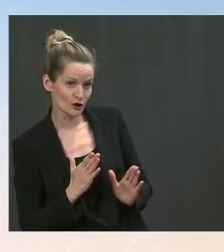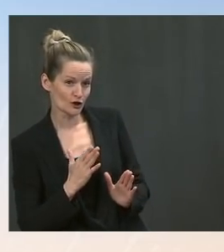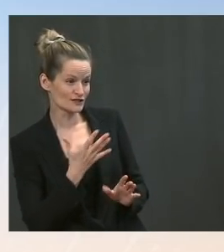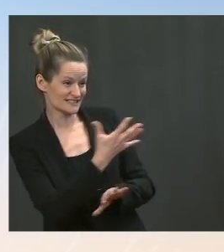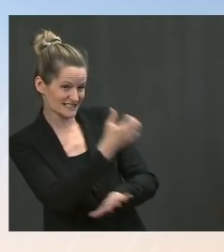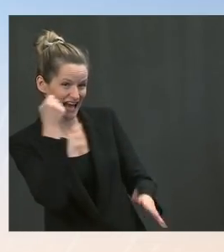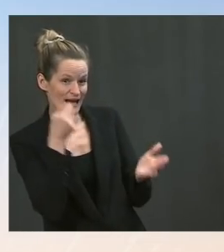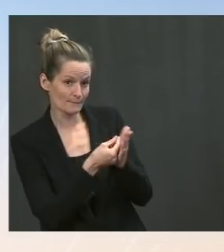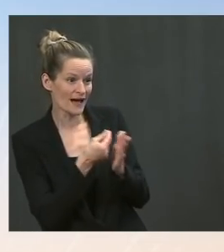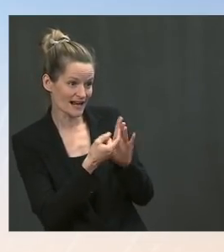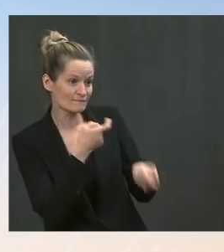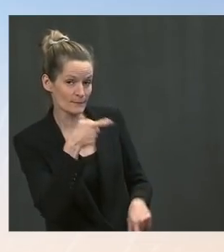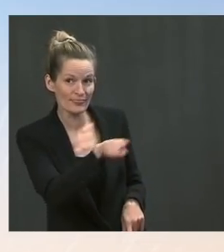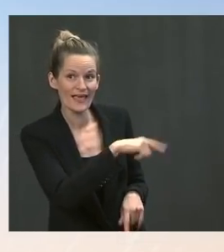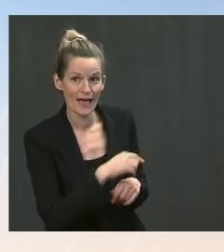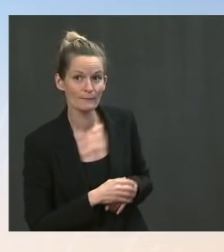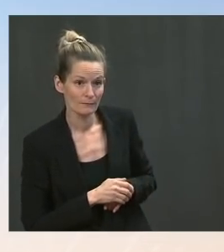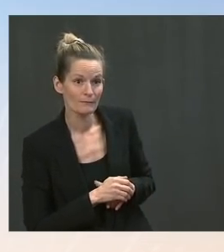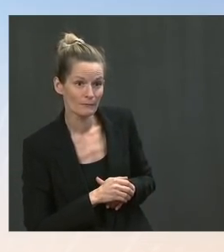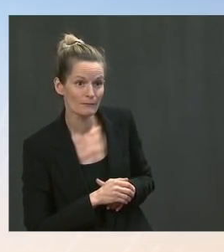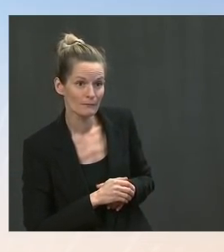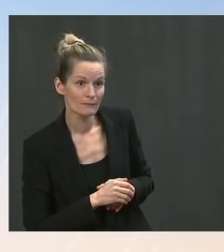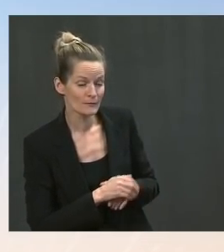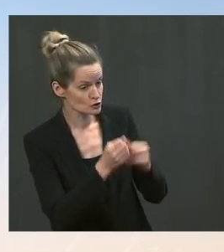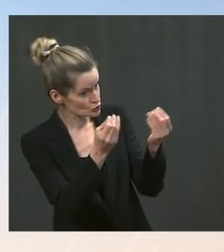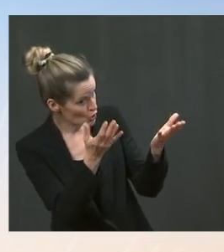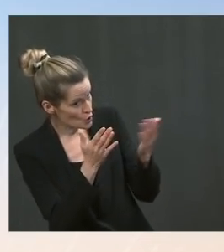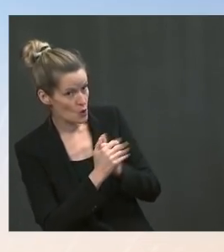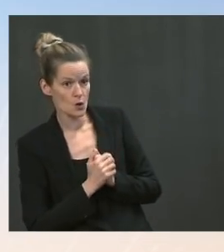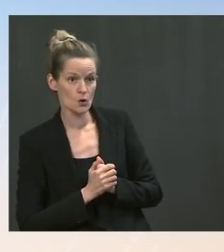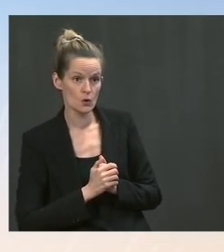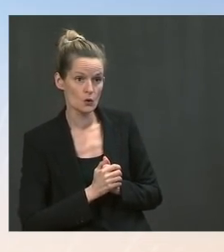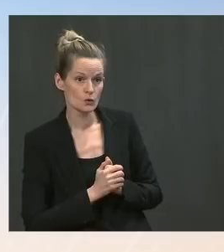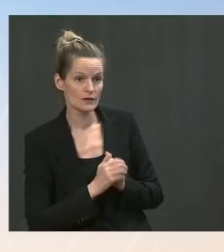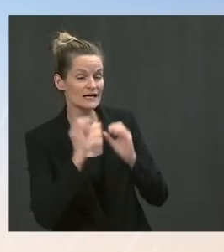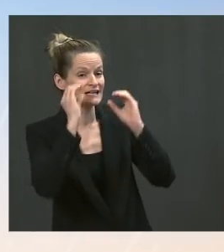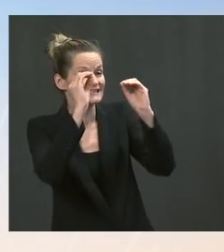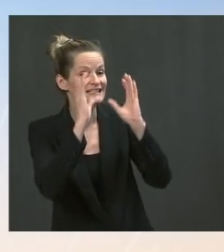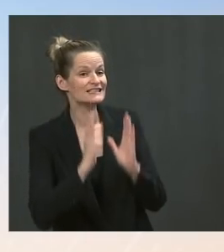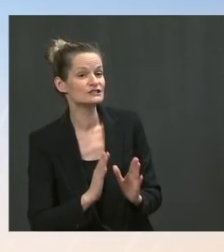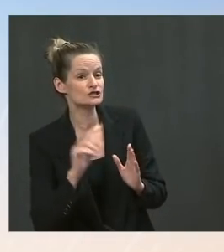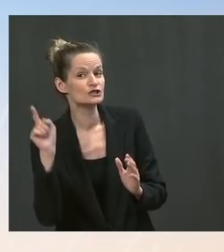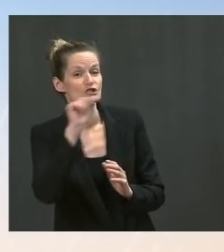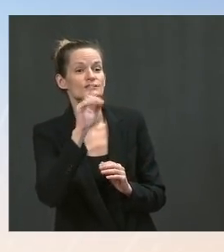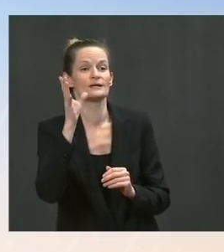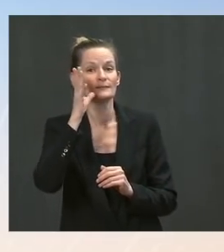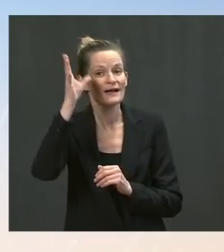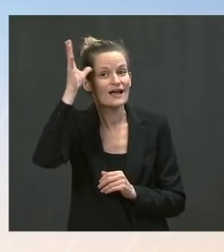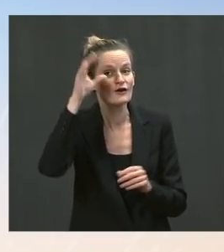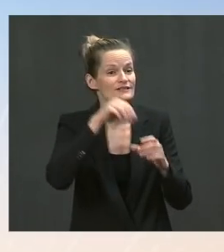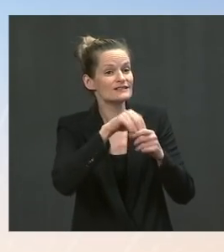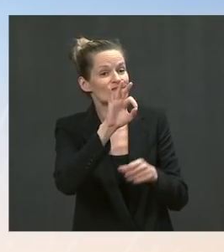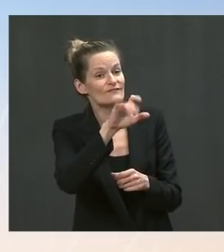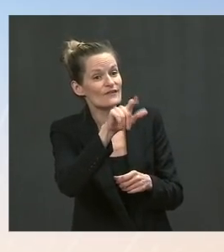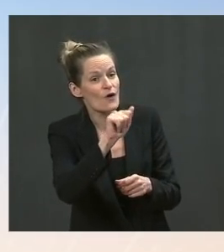as an administration, is that teacher- parents in Florida, parents across the country should have the ability and